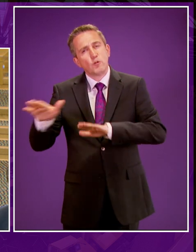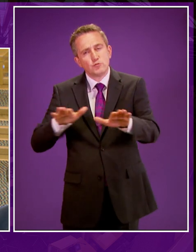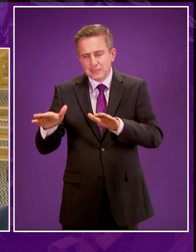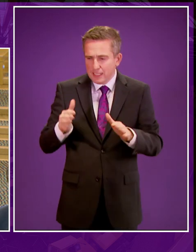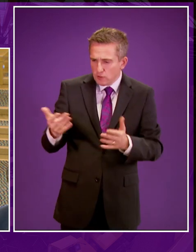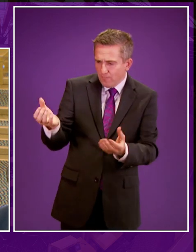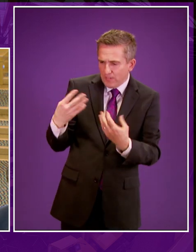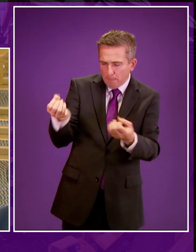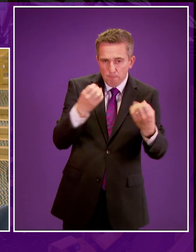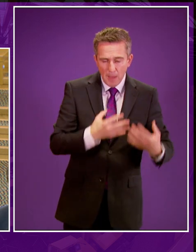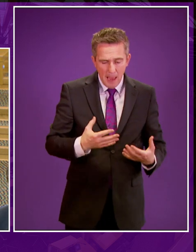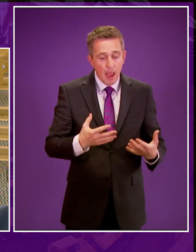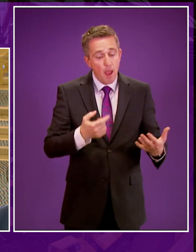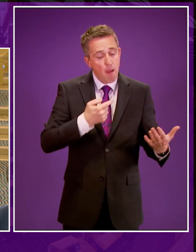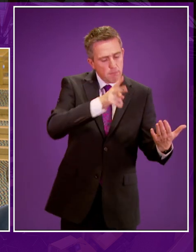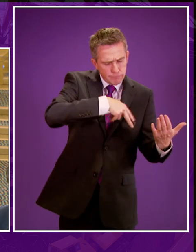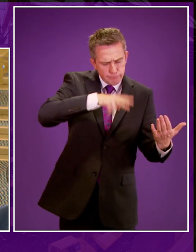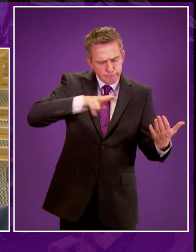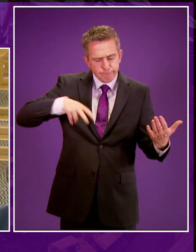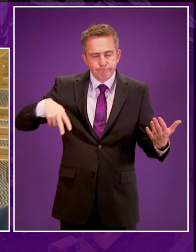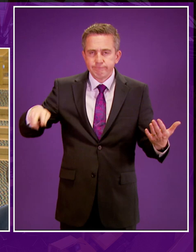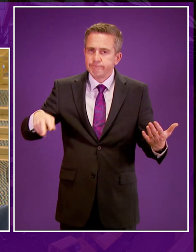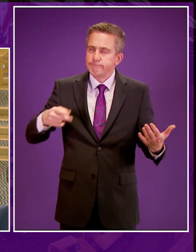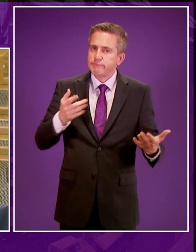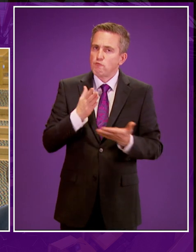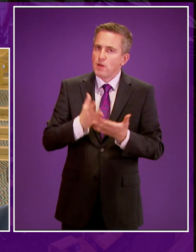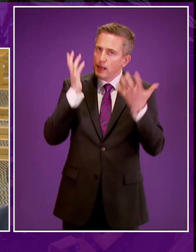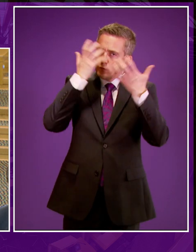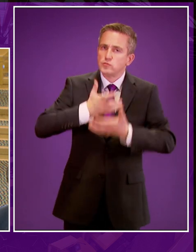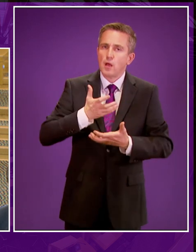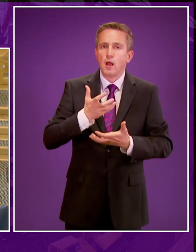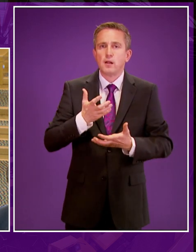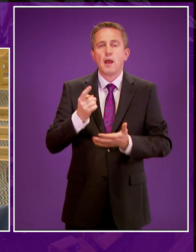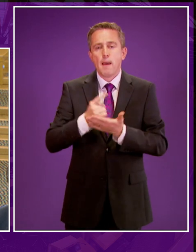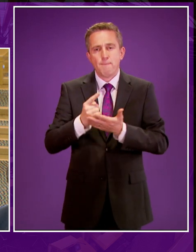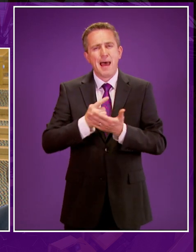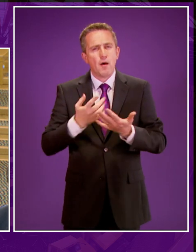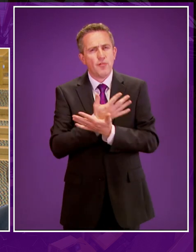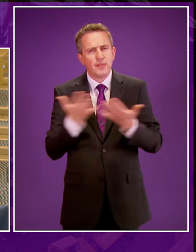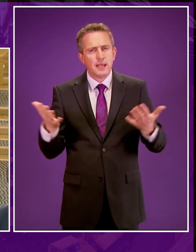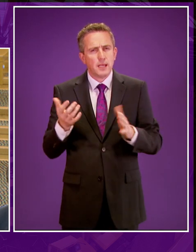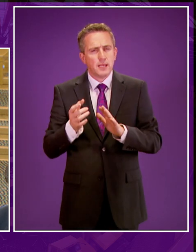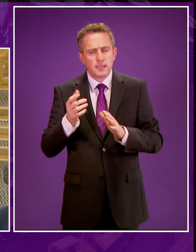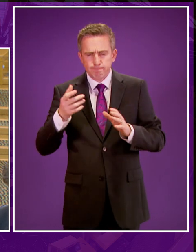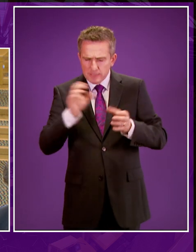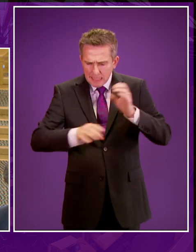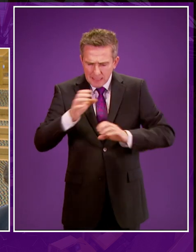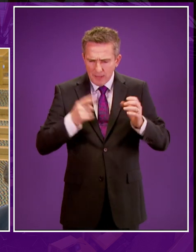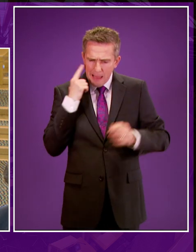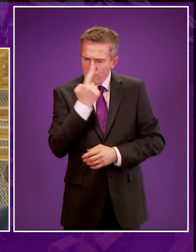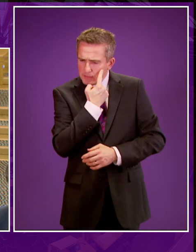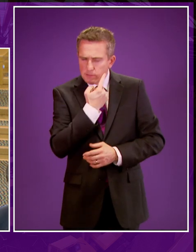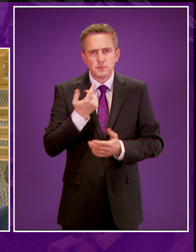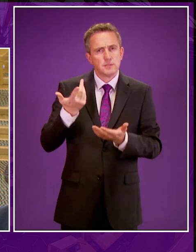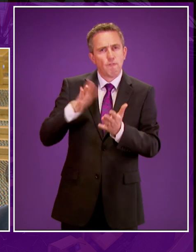In reviewing the research findings, I had particular concerns over the the insufficiency of epidemiological evidence on health impacts highlighted